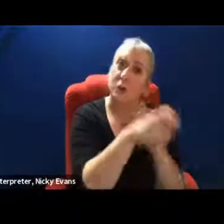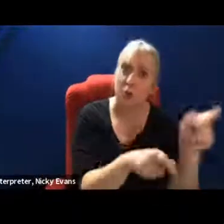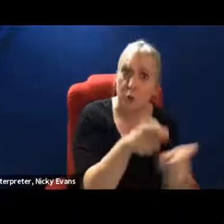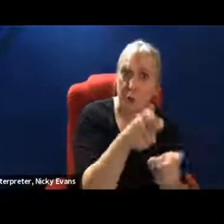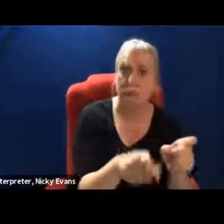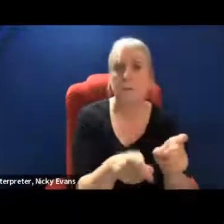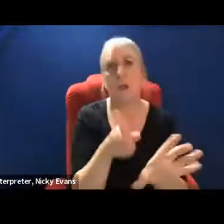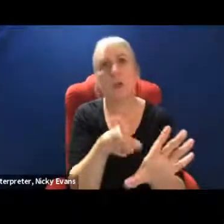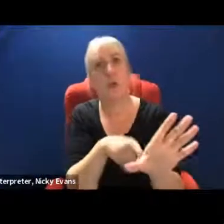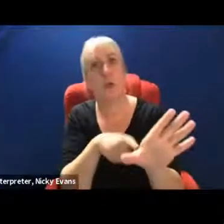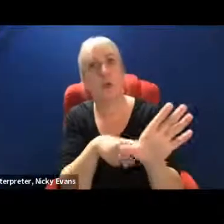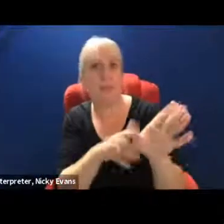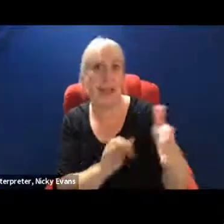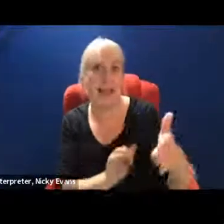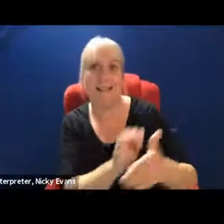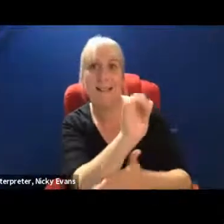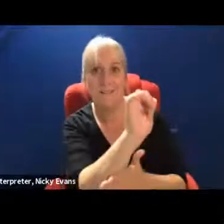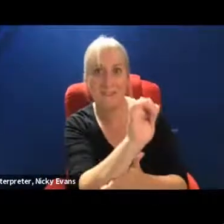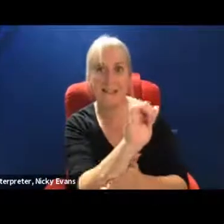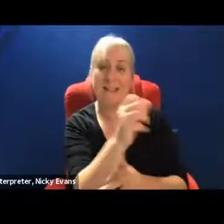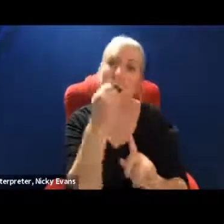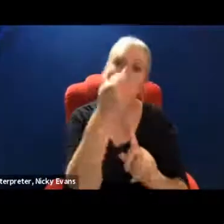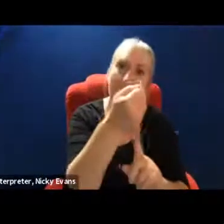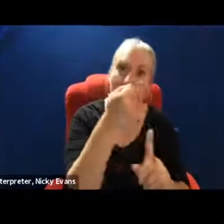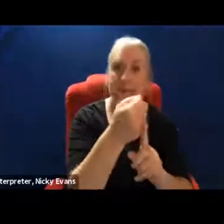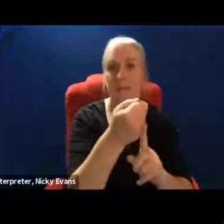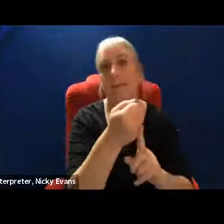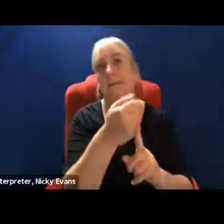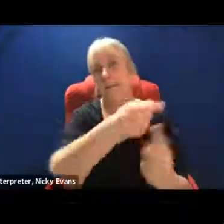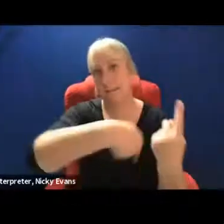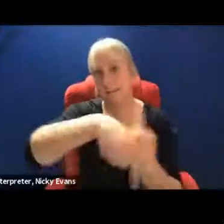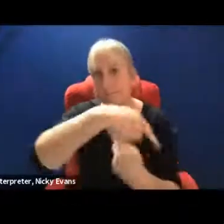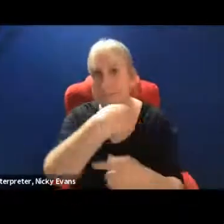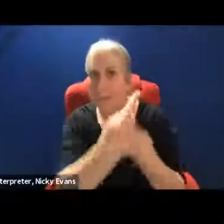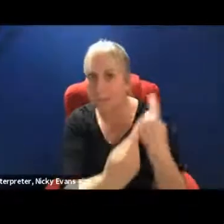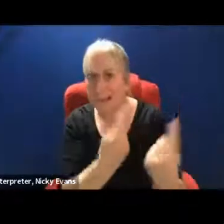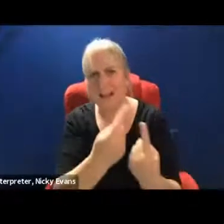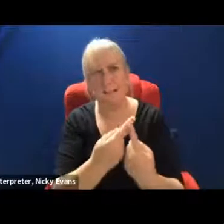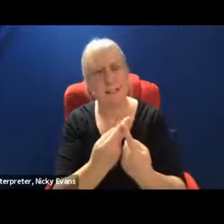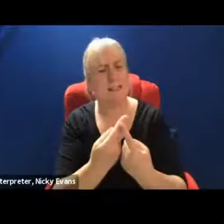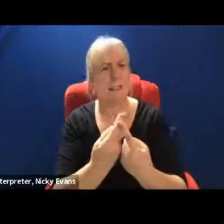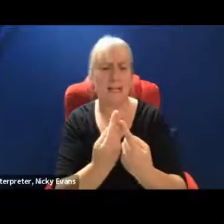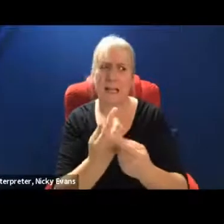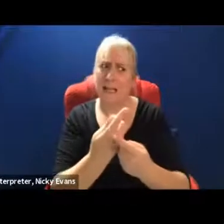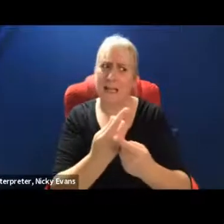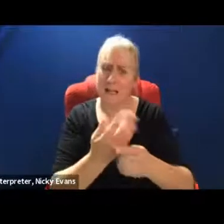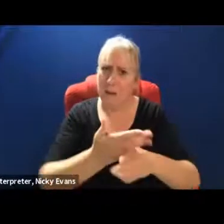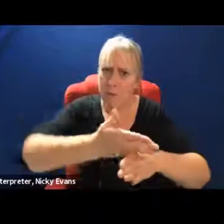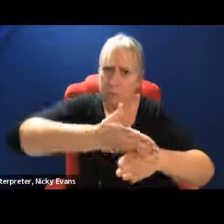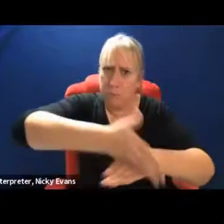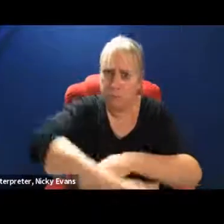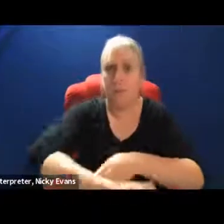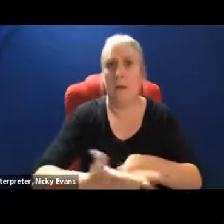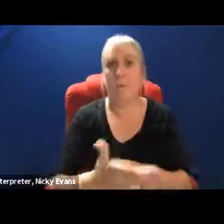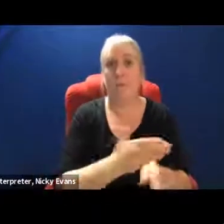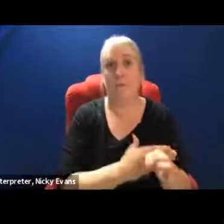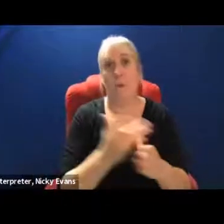lobbyists and campaigners who've all been working tirelessly, especially in the run up to COP26 on